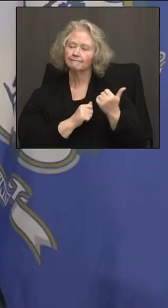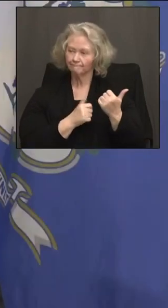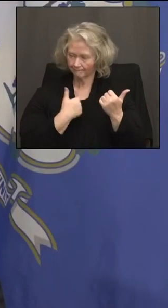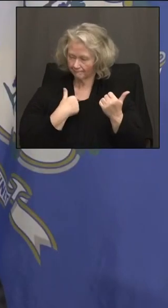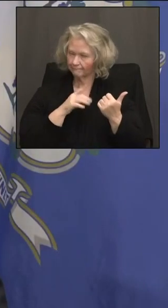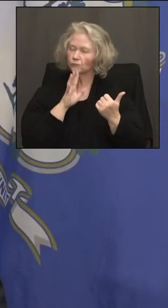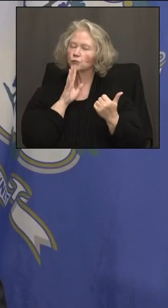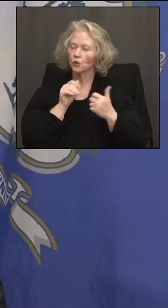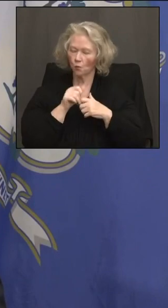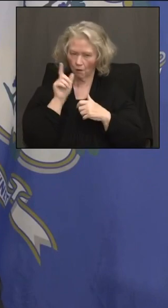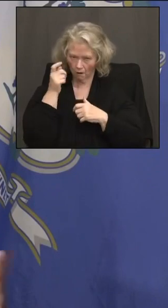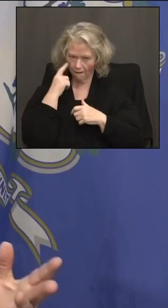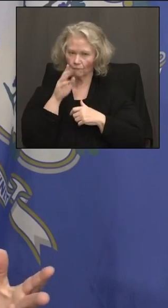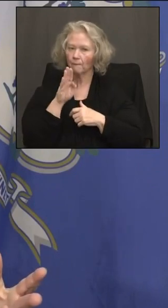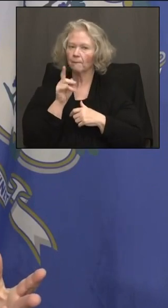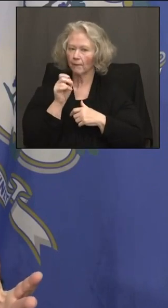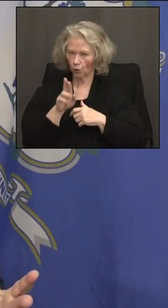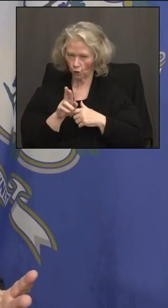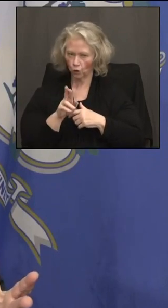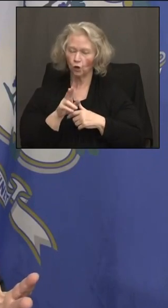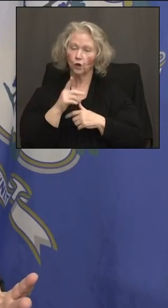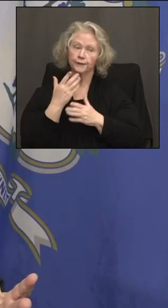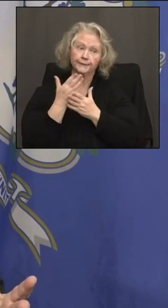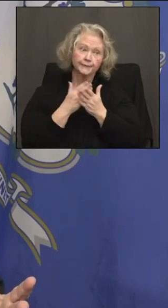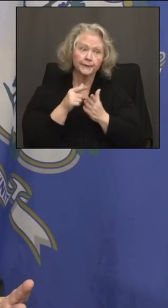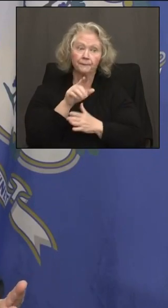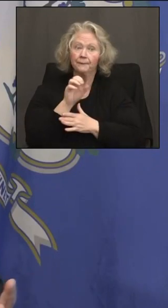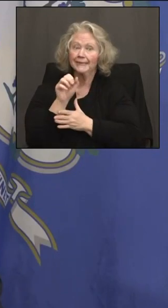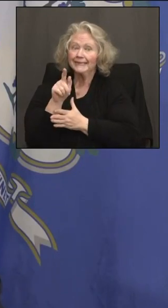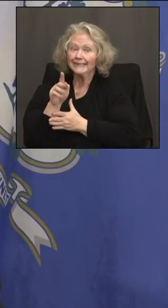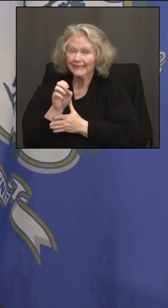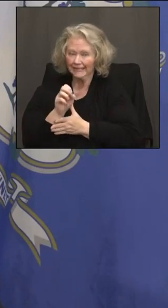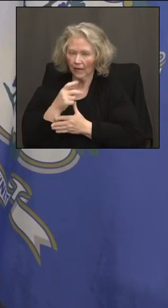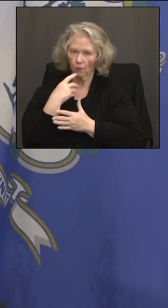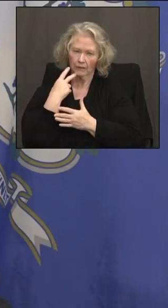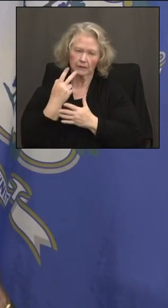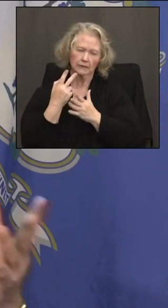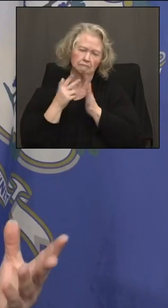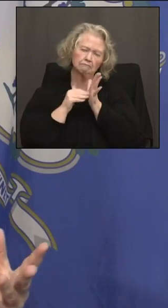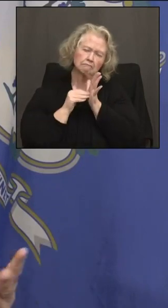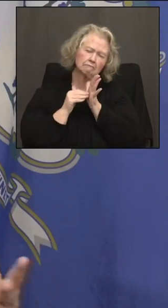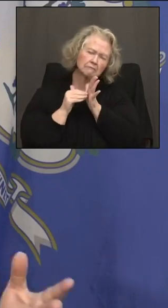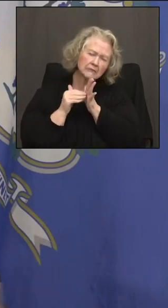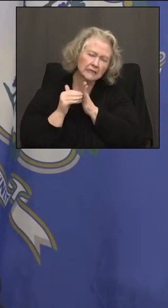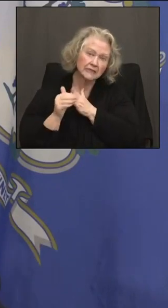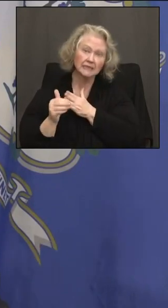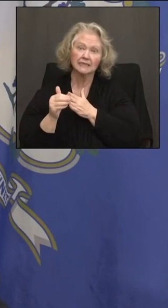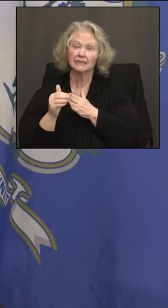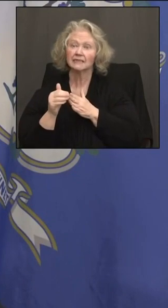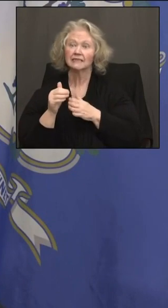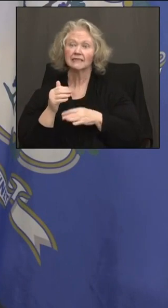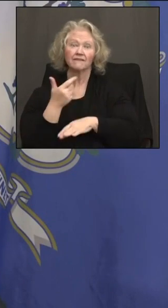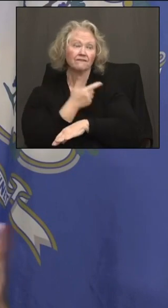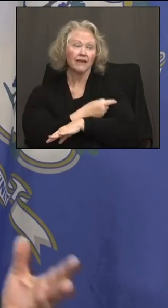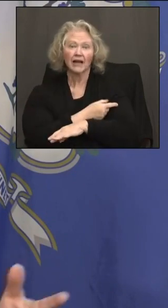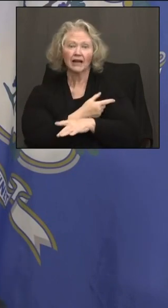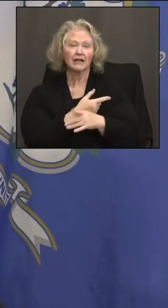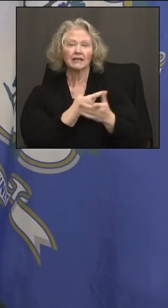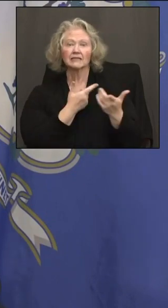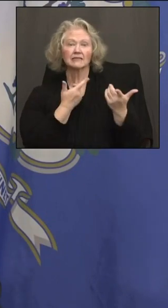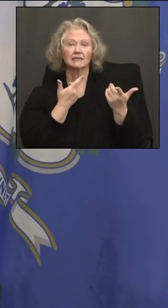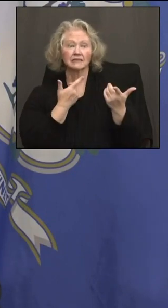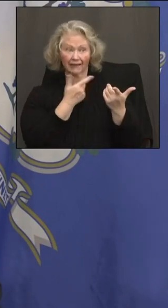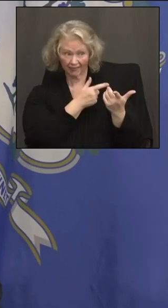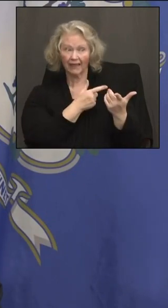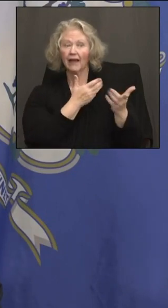Governor Baker quite a bit about that. But we have some states where we have tens of millions of vaccines that have gone unordered, but it's still